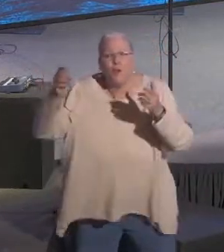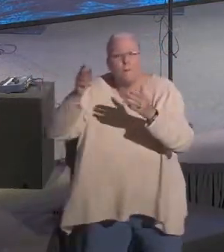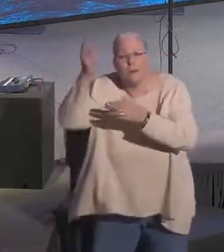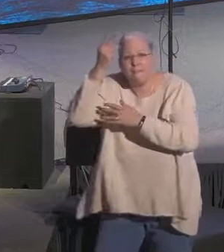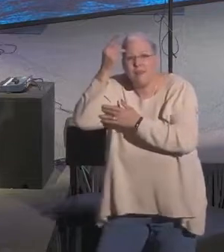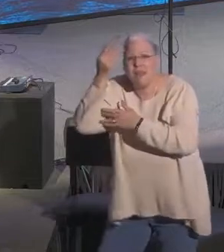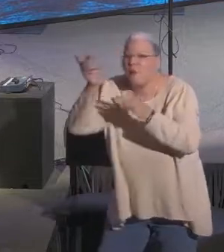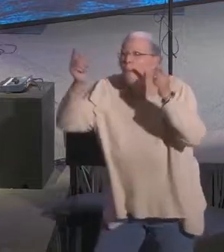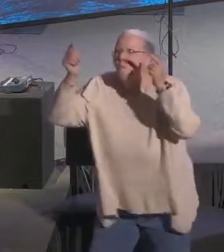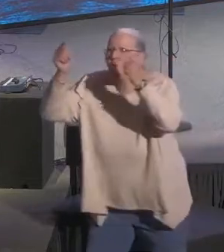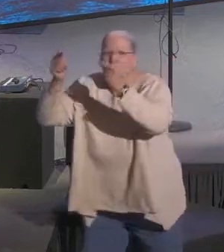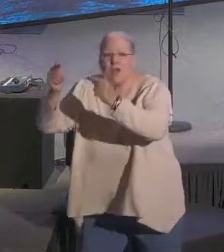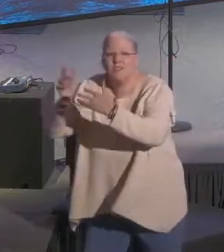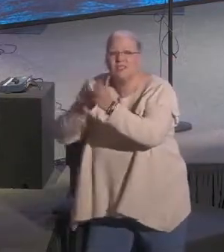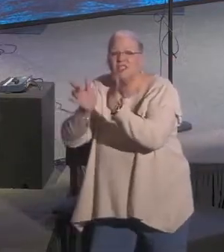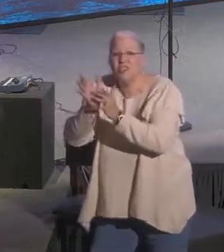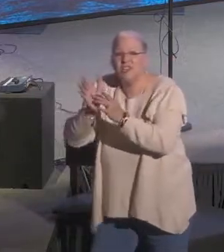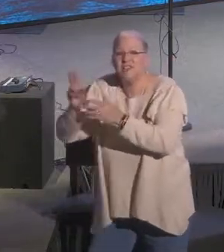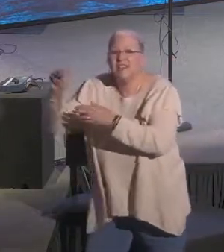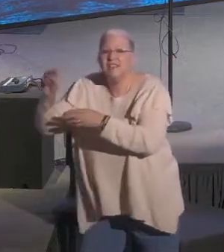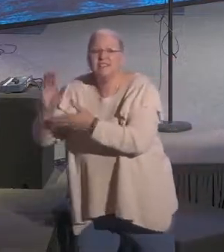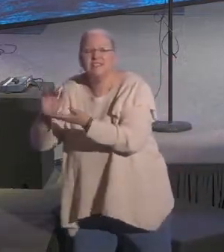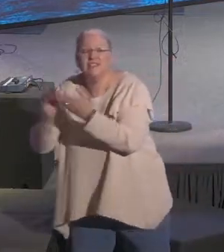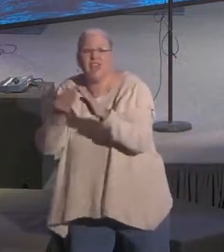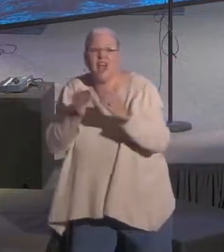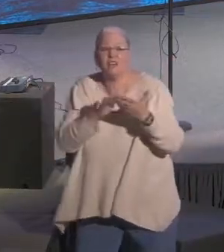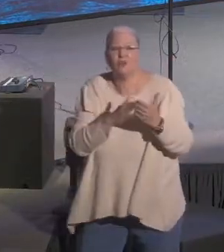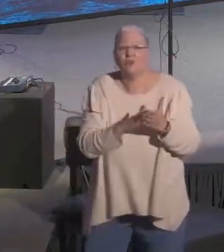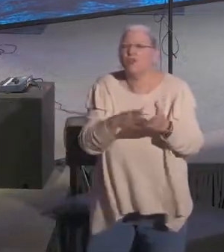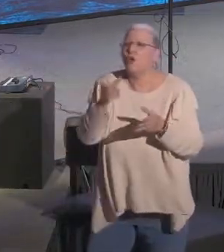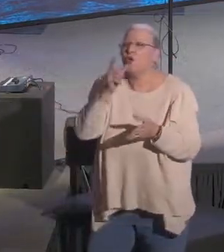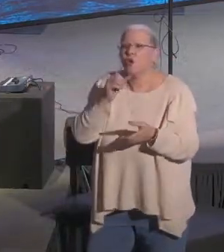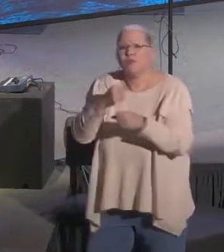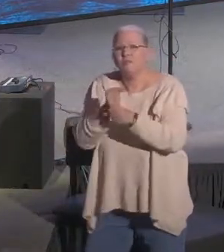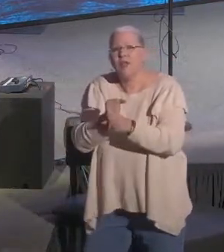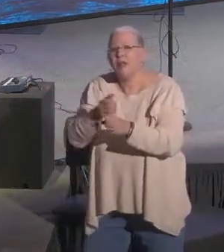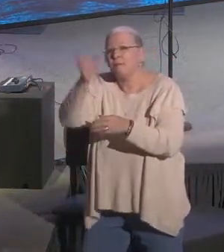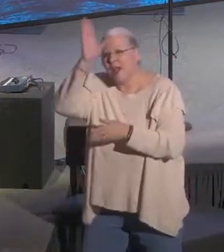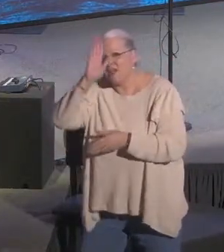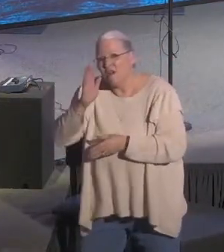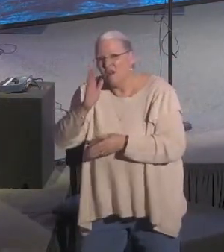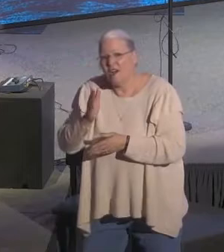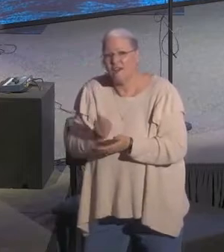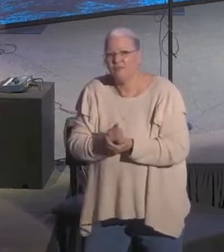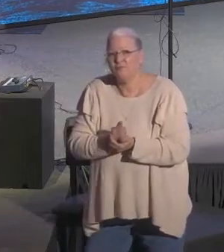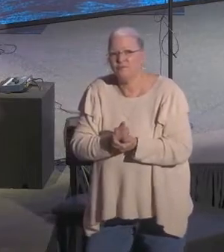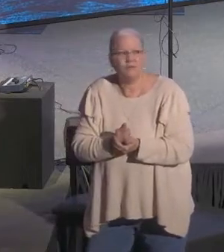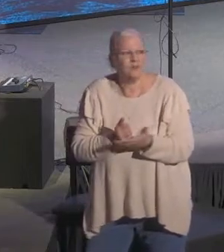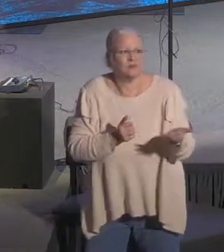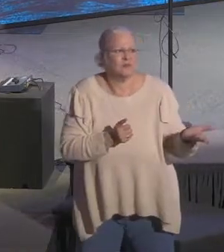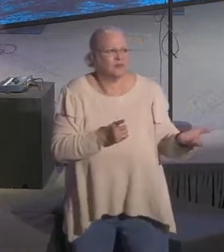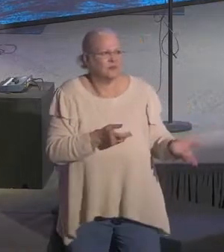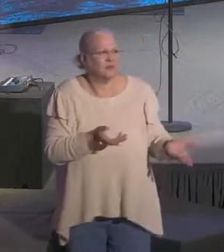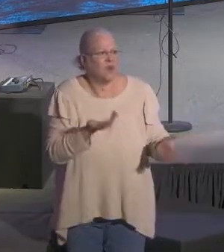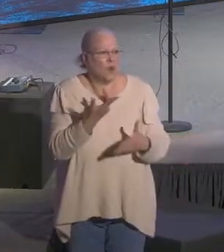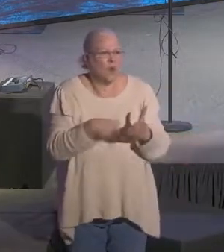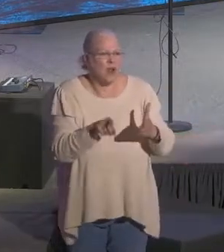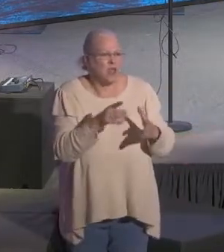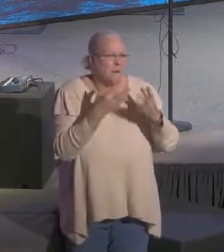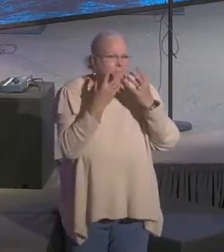Jesus. Jesus of Nazareth was a man accredited by God. Let me ask this question. What are you passionate about?